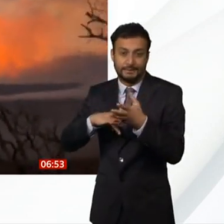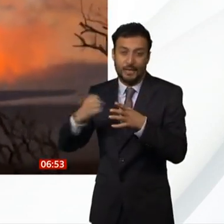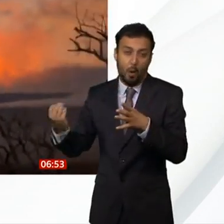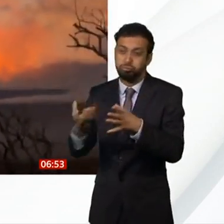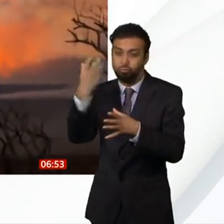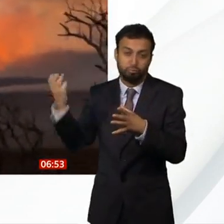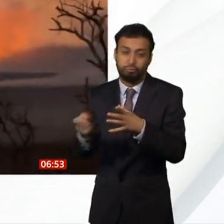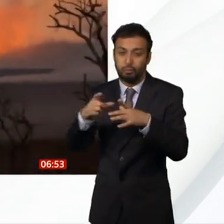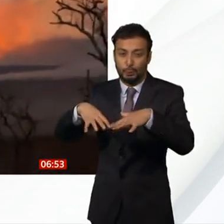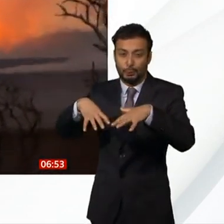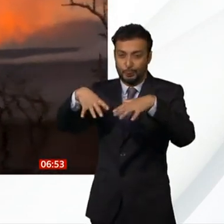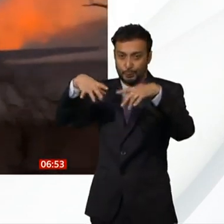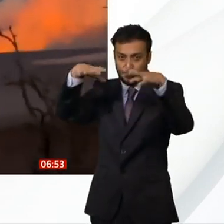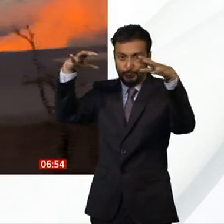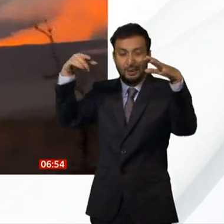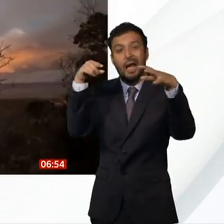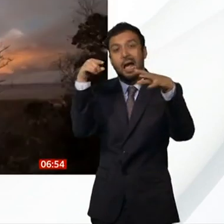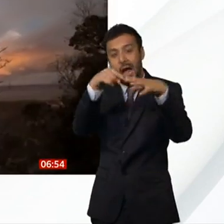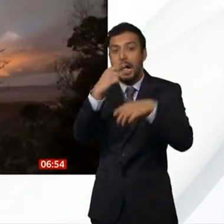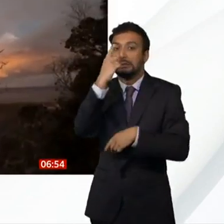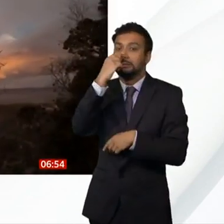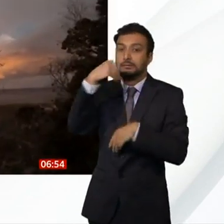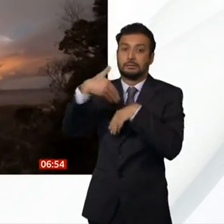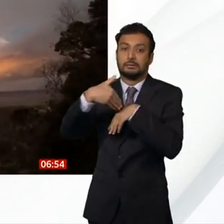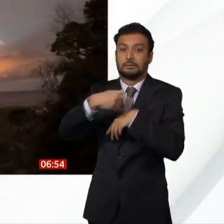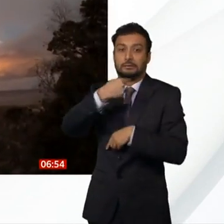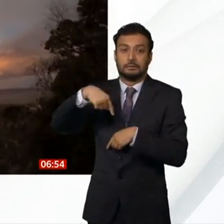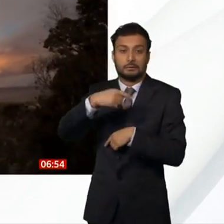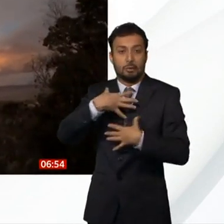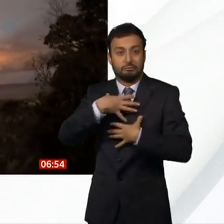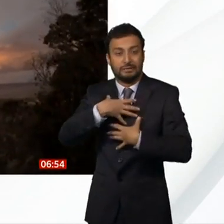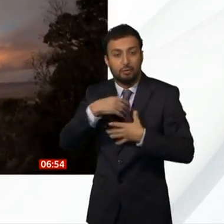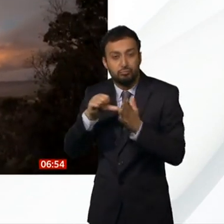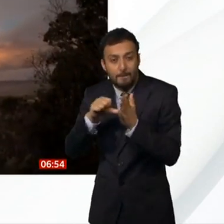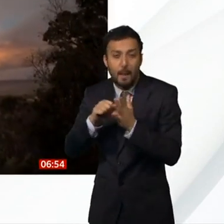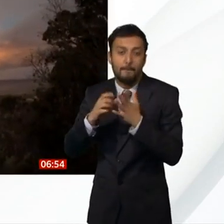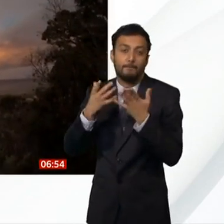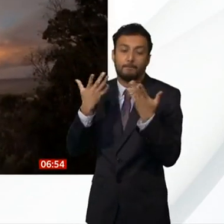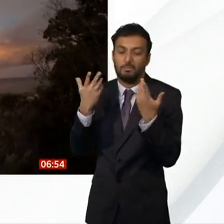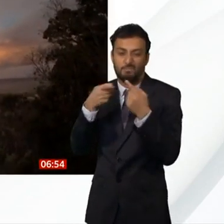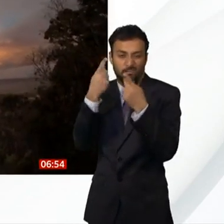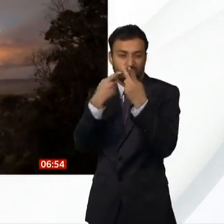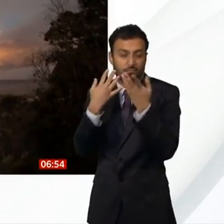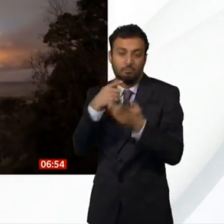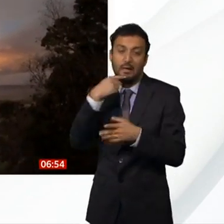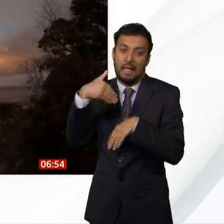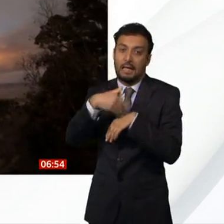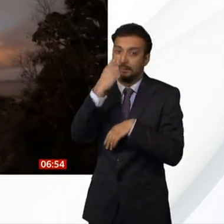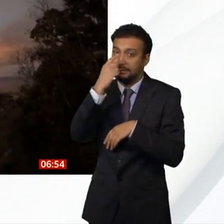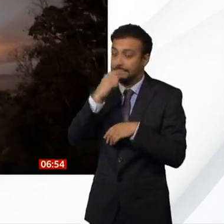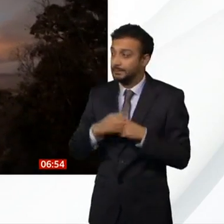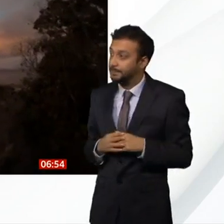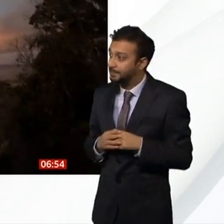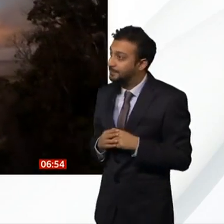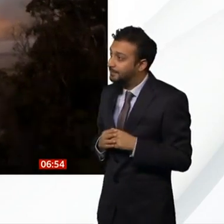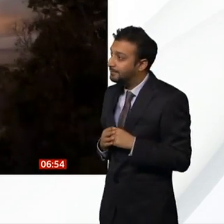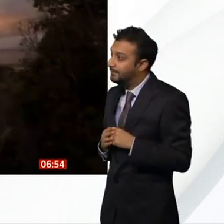really bother them. What has happened so far? Well, as you said, we've seen that